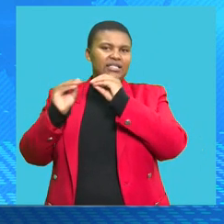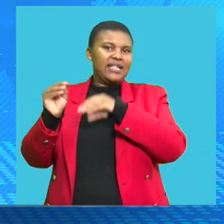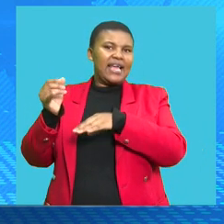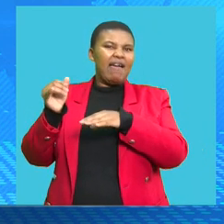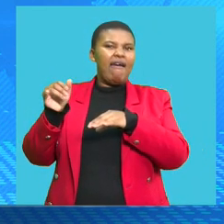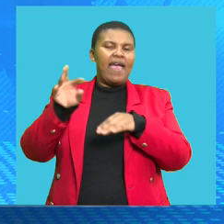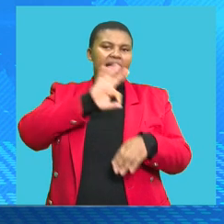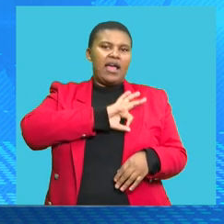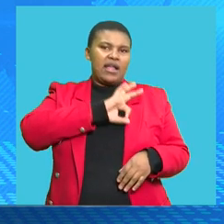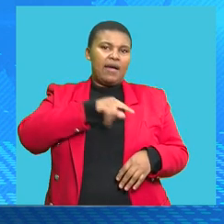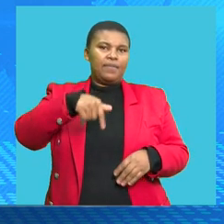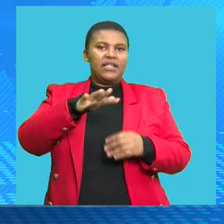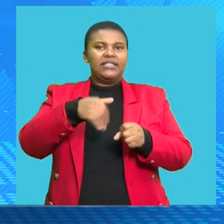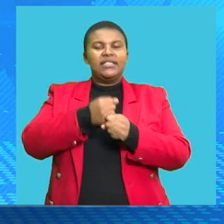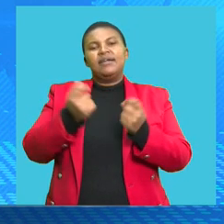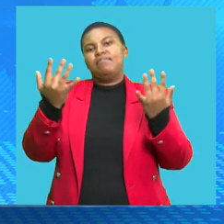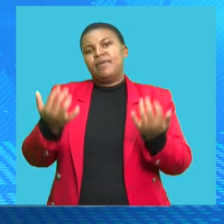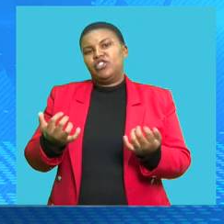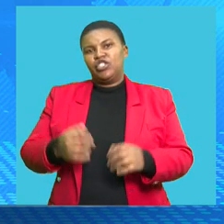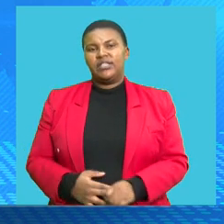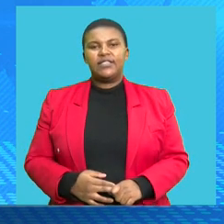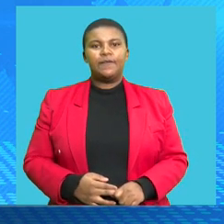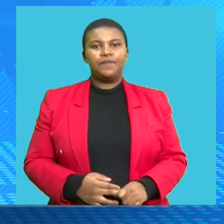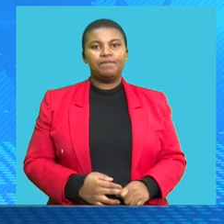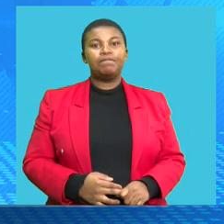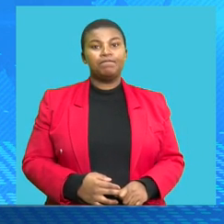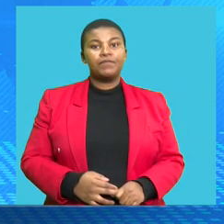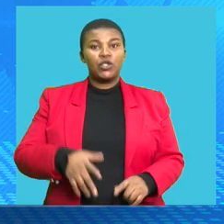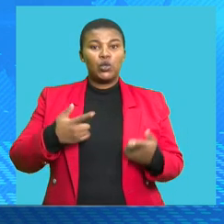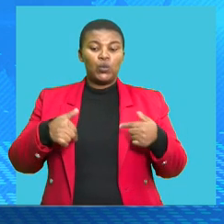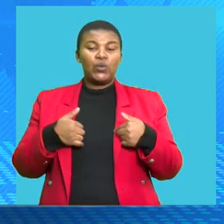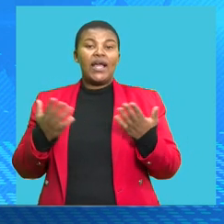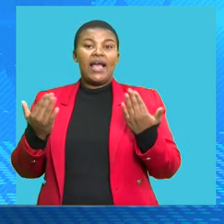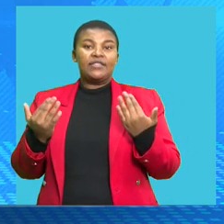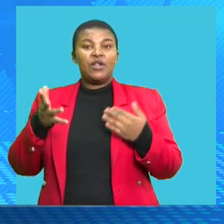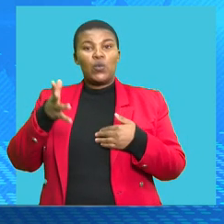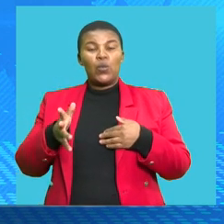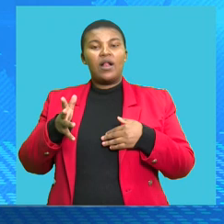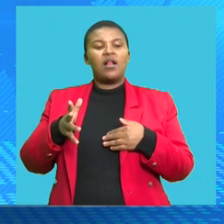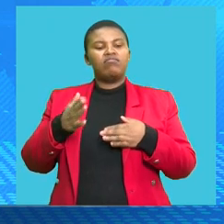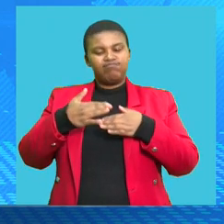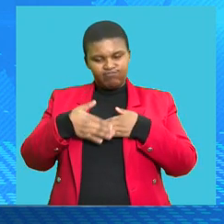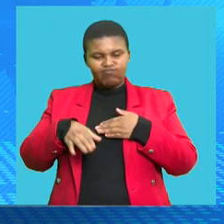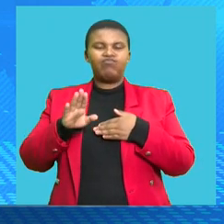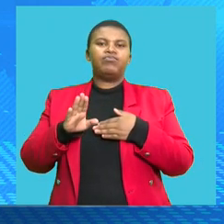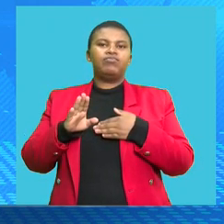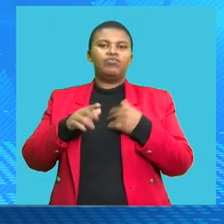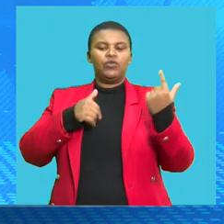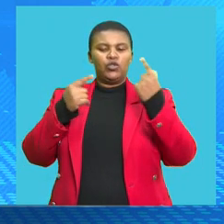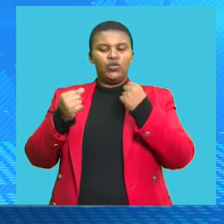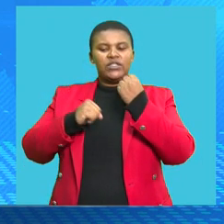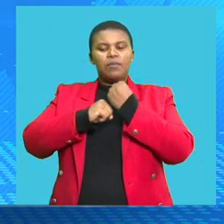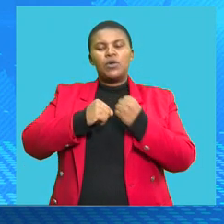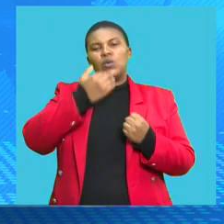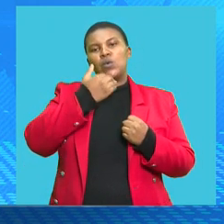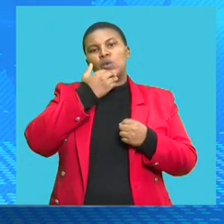inflation in this year's budget. We do expect that there will be an ongoing recovery in consumer spending, supported by